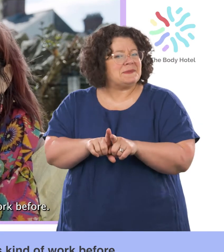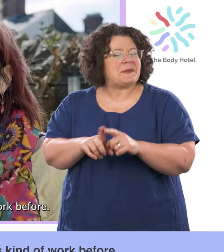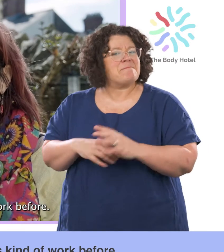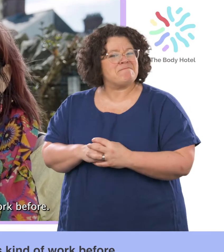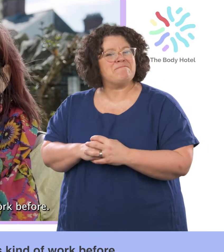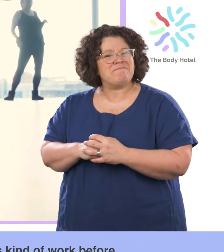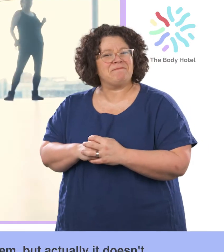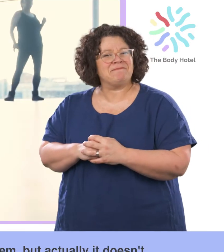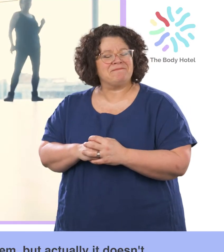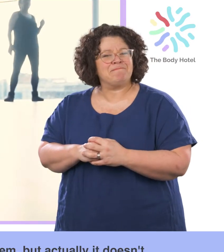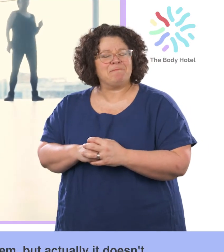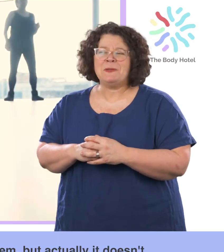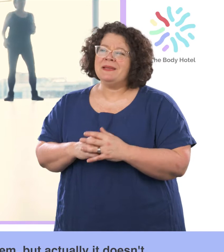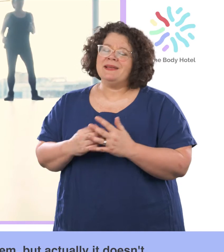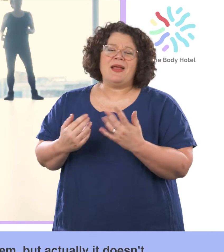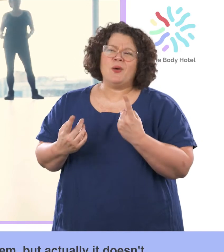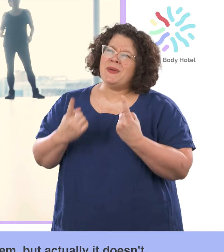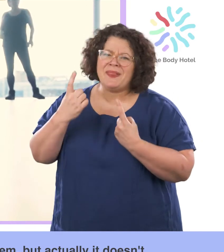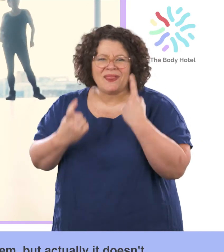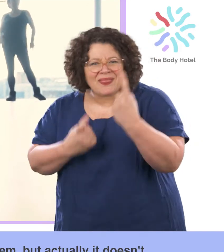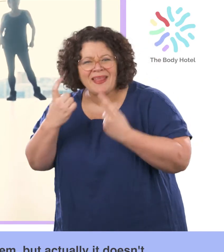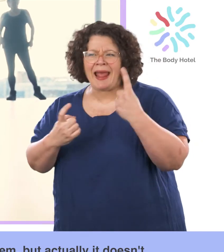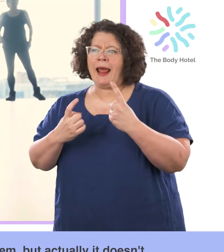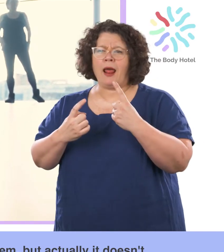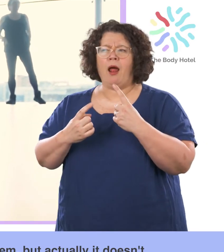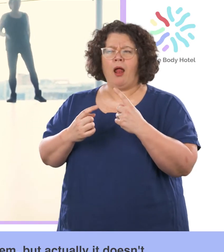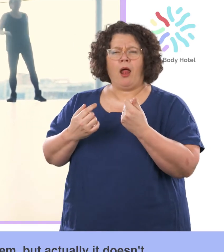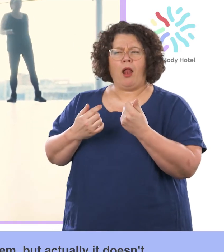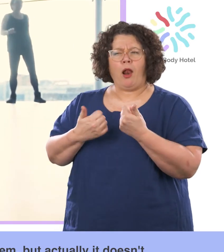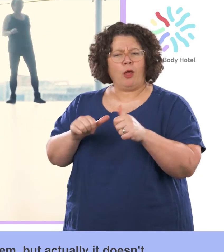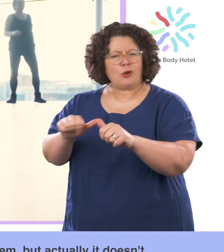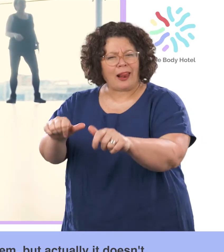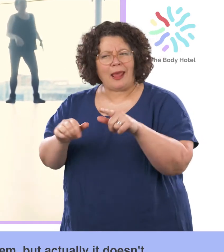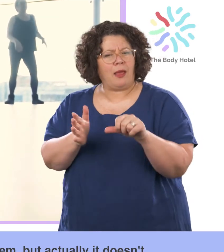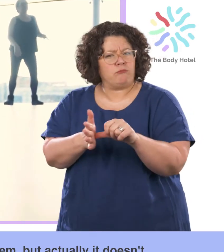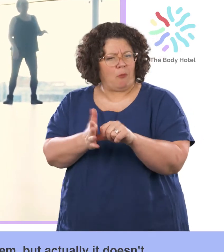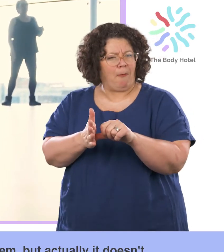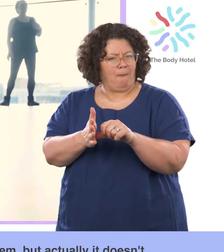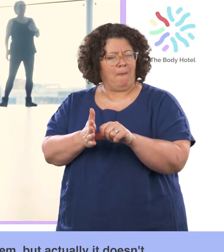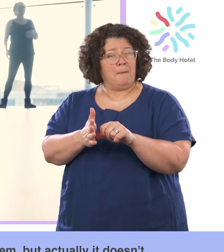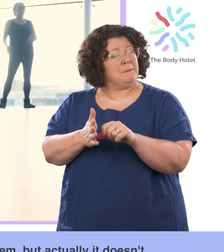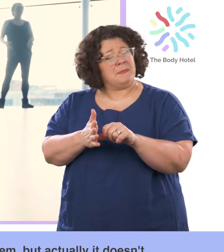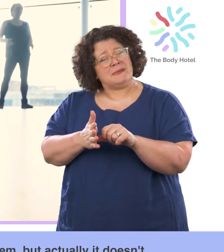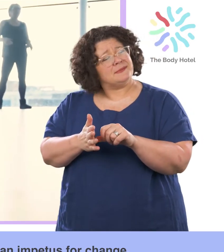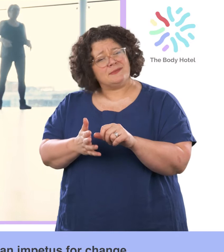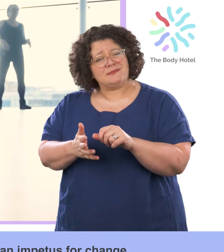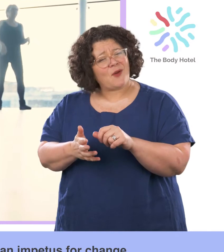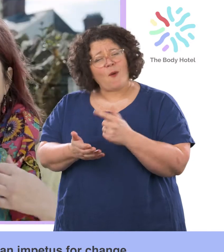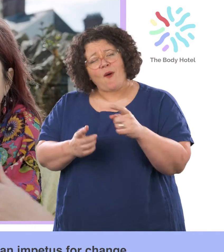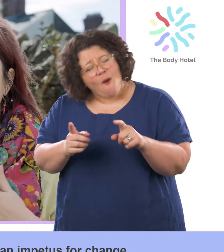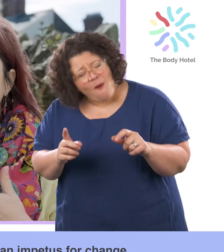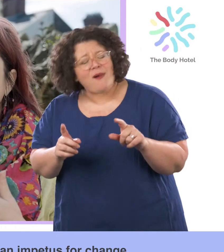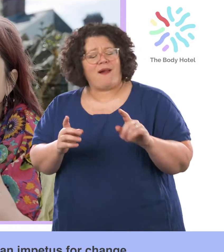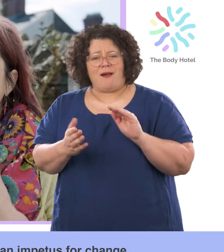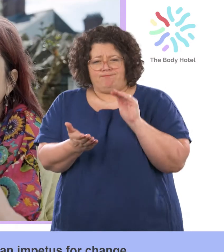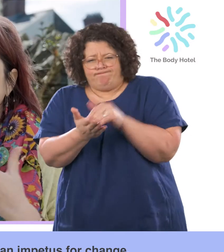waith o'r blaen. We can think logically about a problem but actually it doesn't reach the